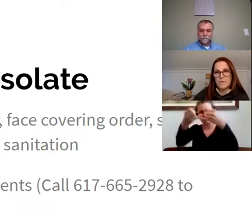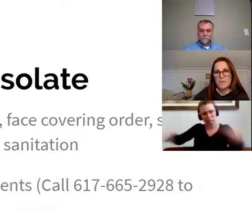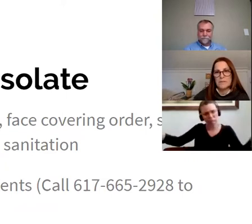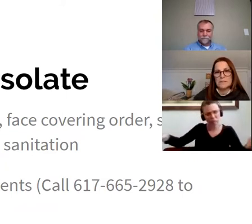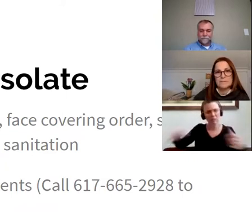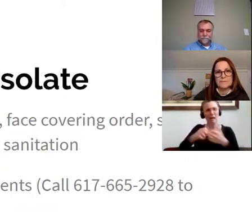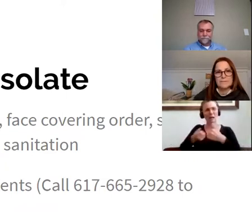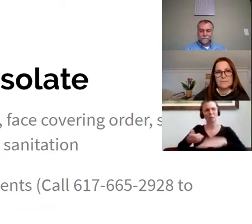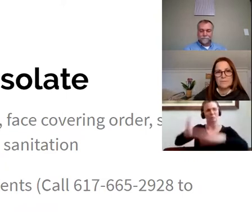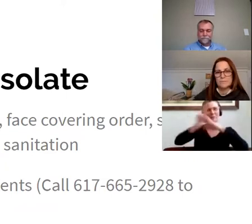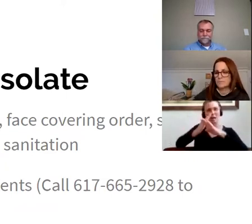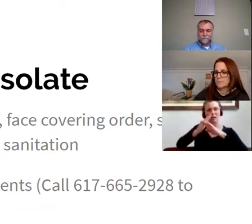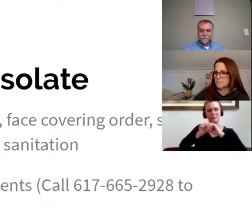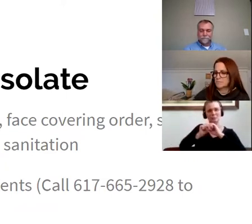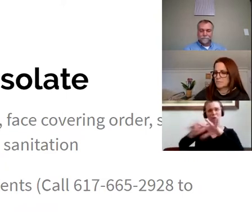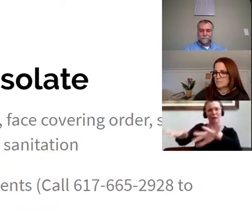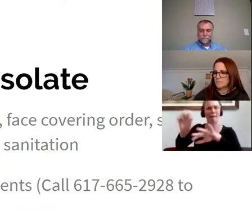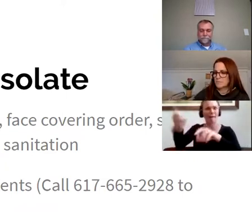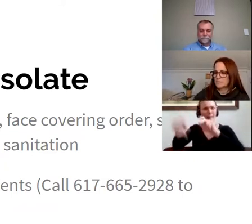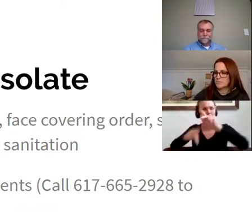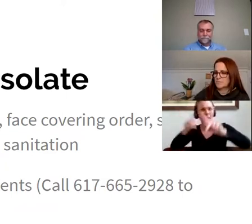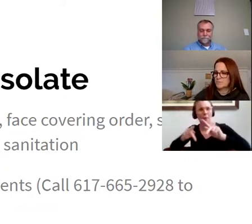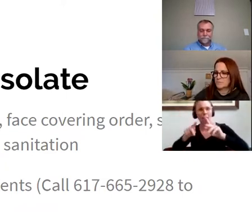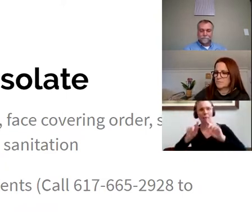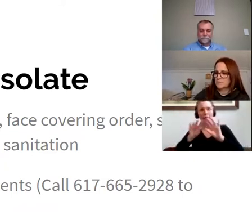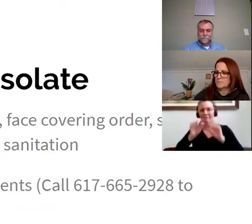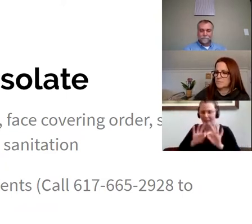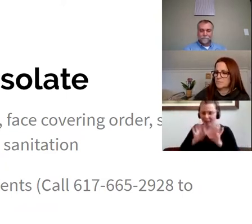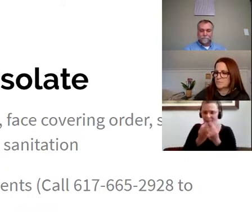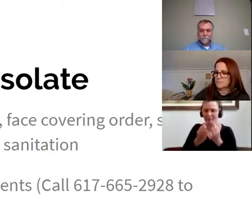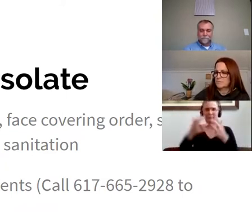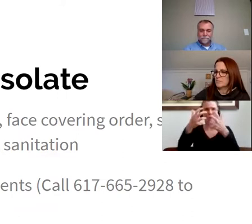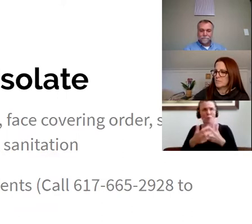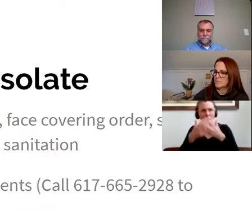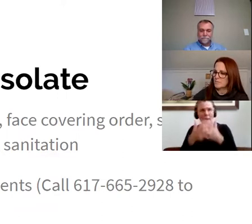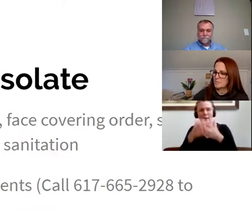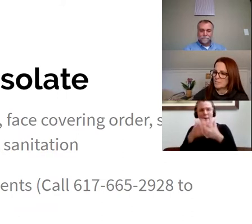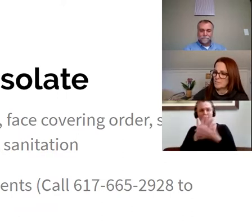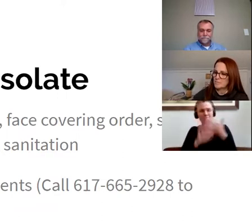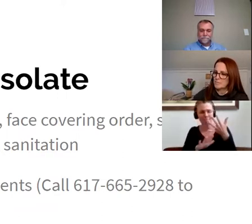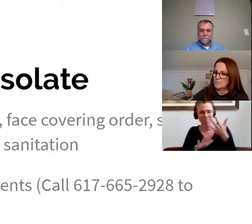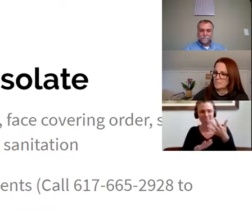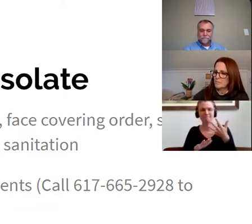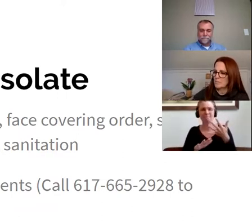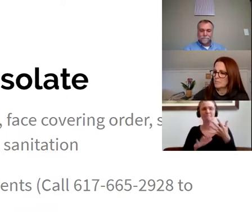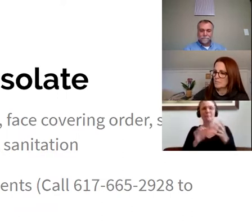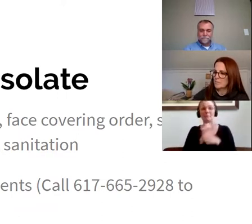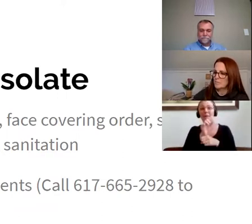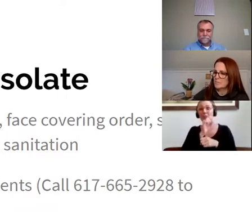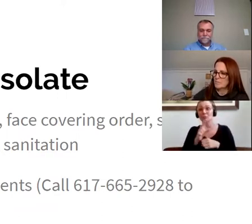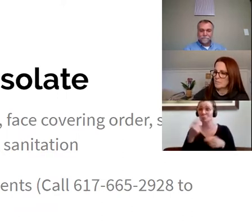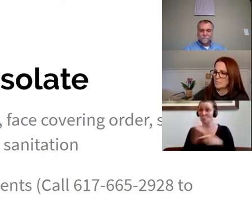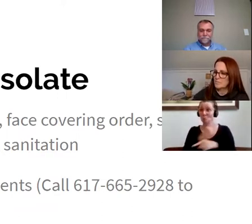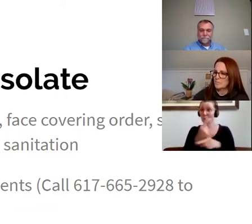in your household. Also, to make sure that those in your family unit or yourself are receiving all the essential